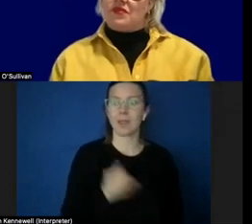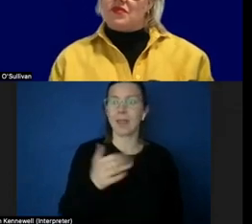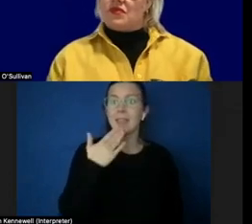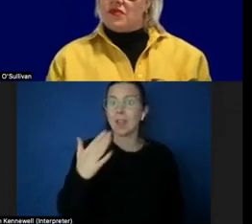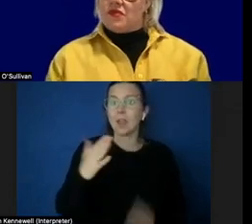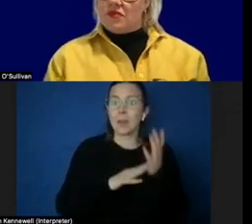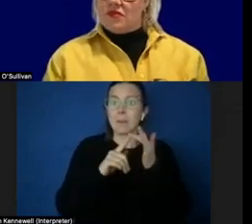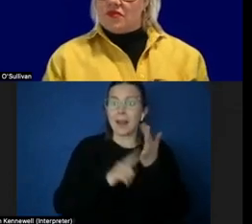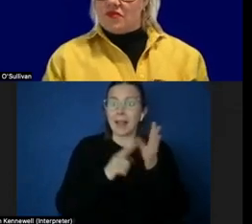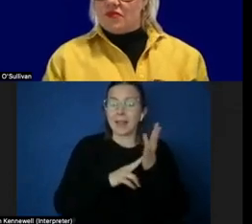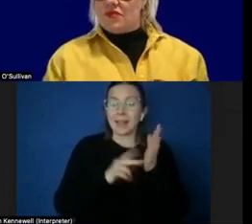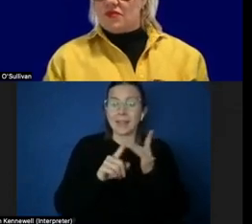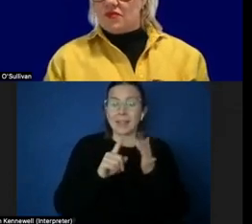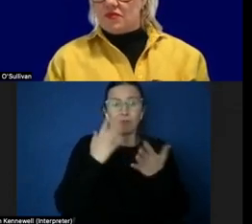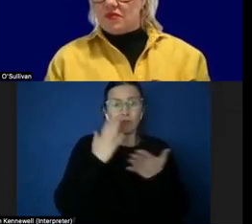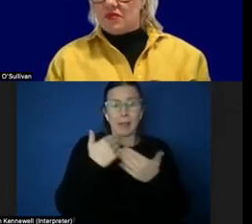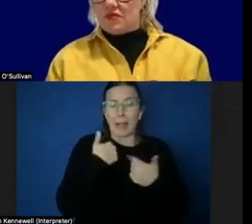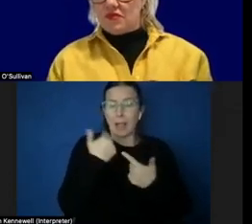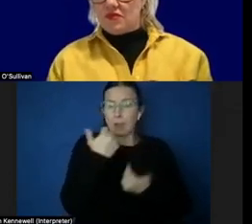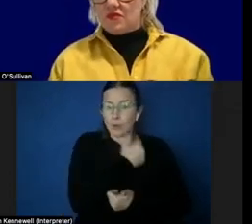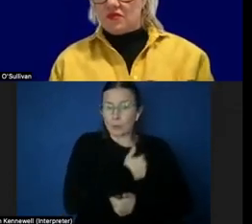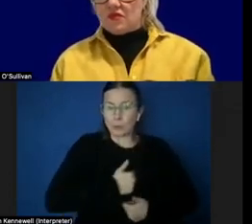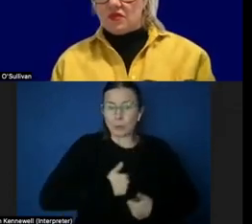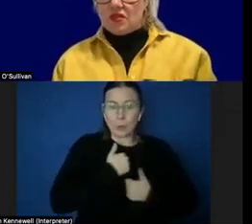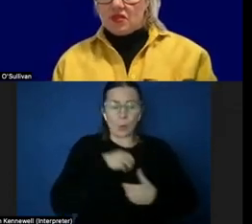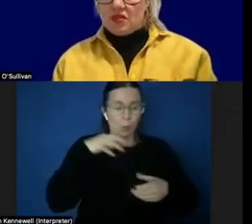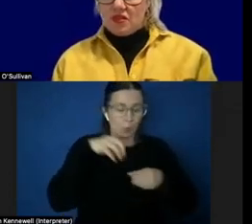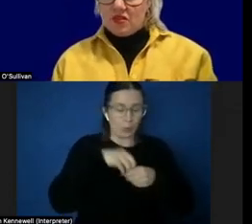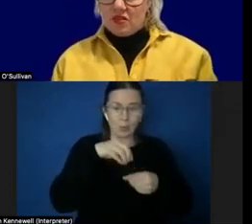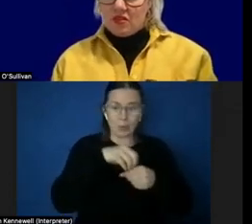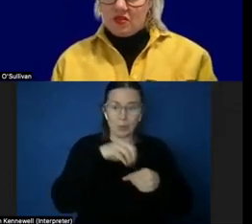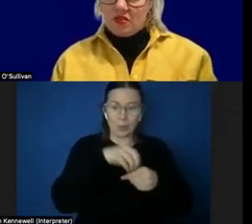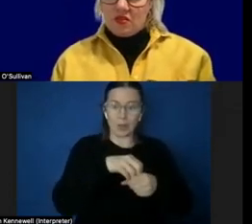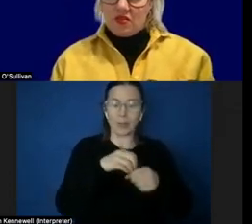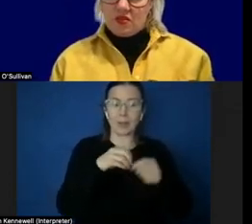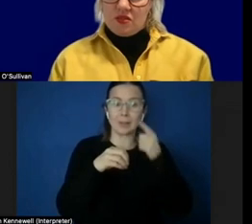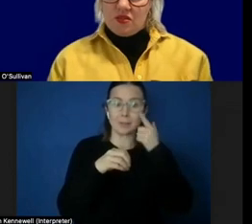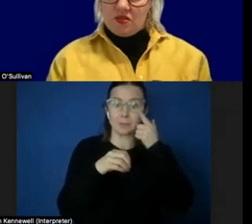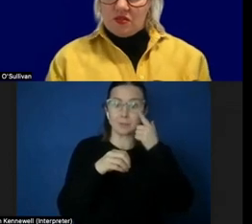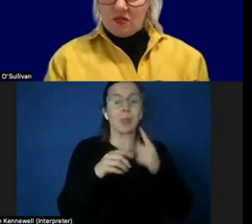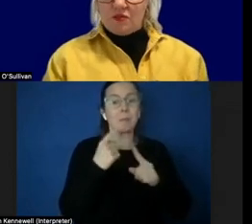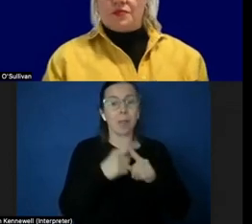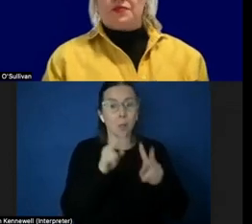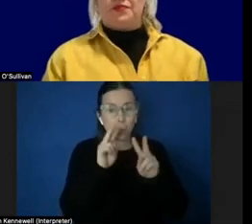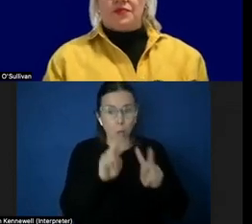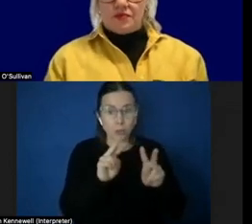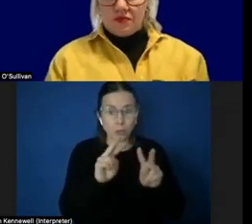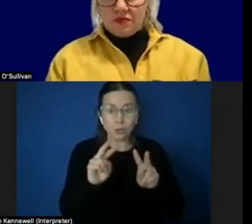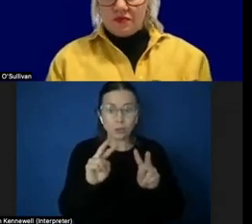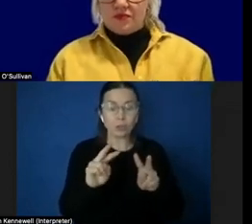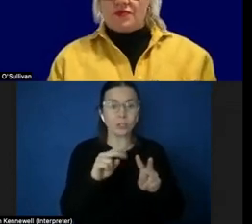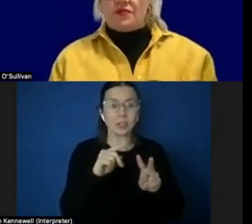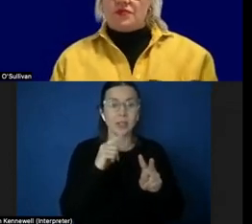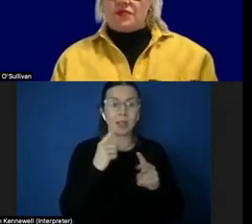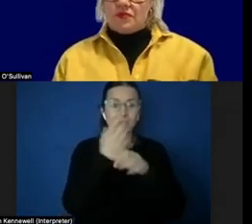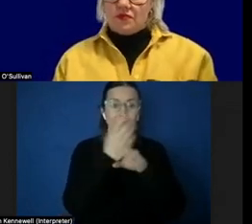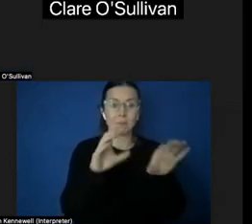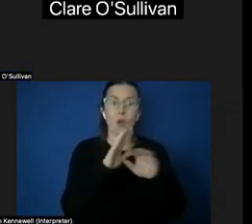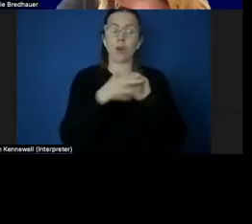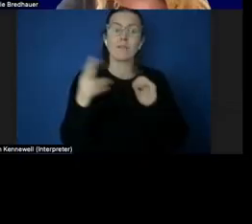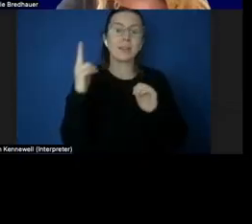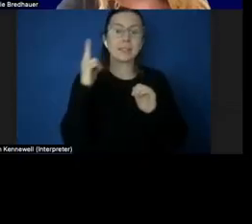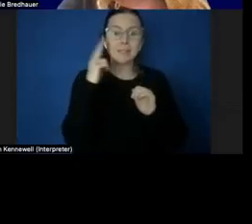enjoying so much participating in and viewing the webinars that are already on Deaf-Find Information